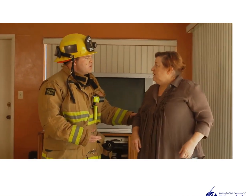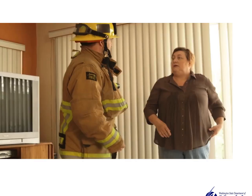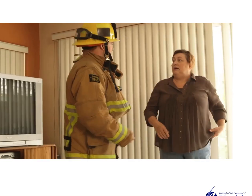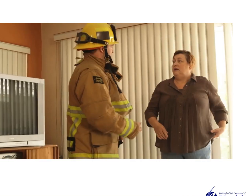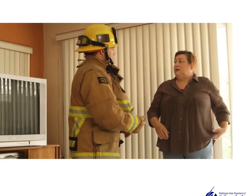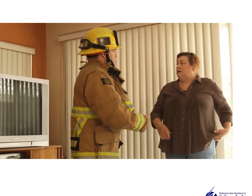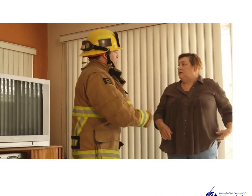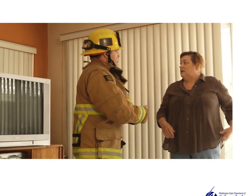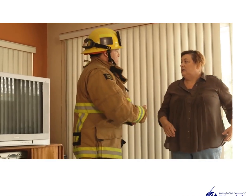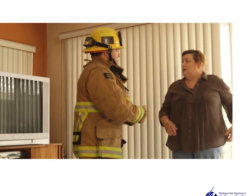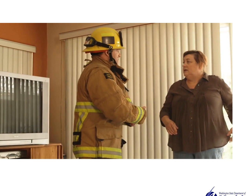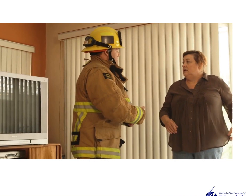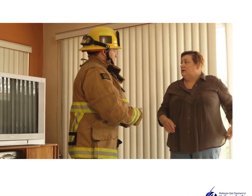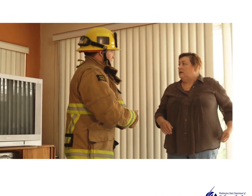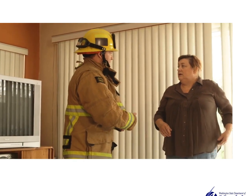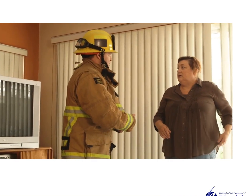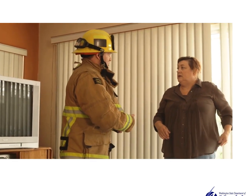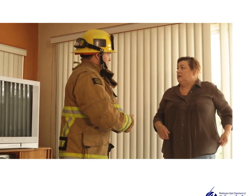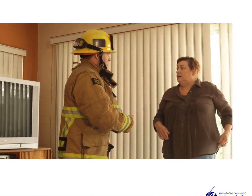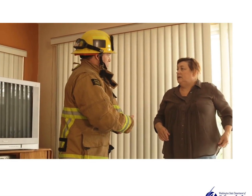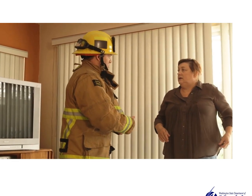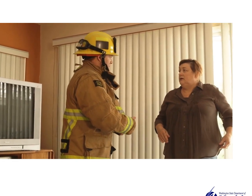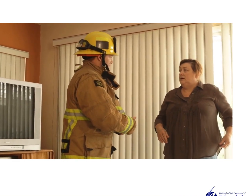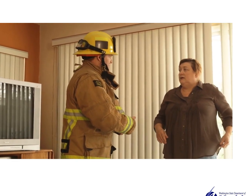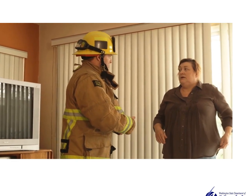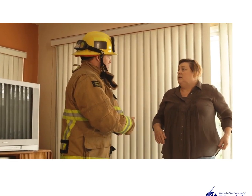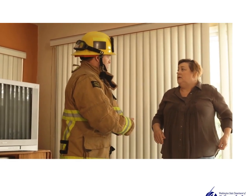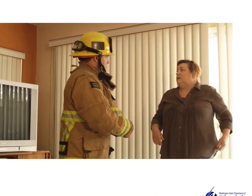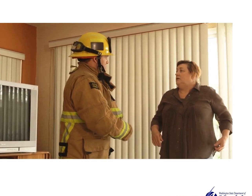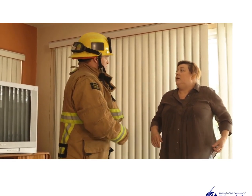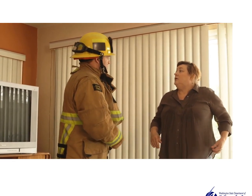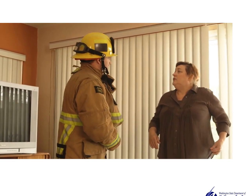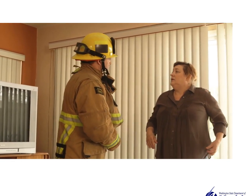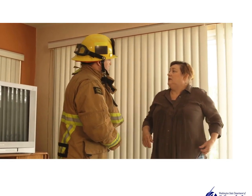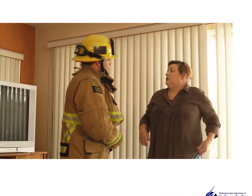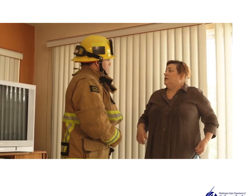locked. Can we get your purse and maybe some medications of yours that you might have?